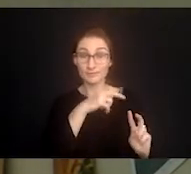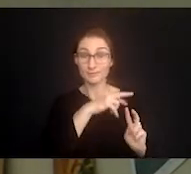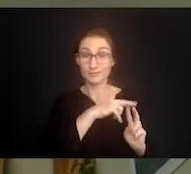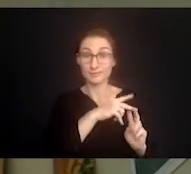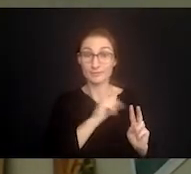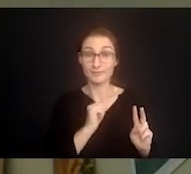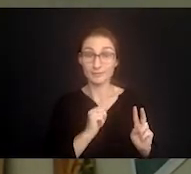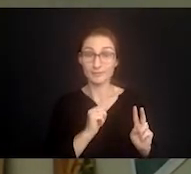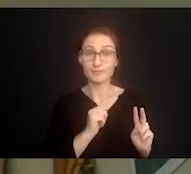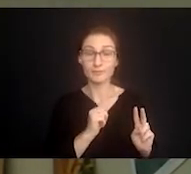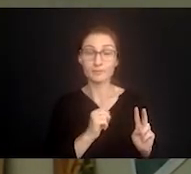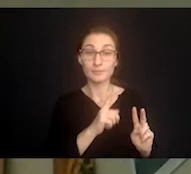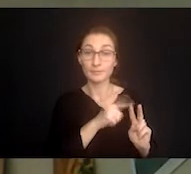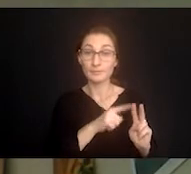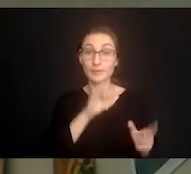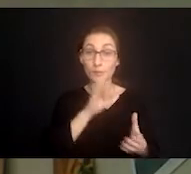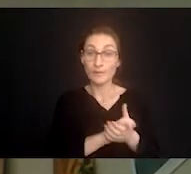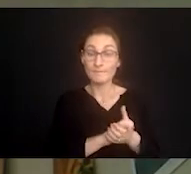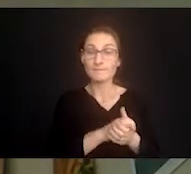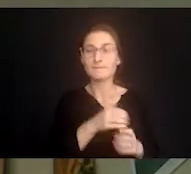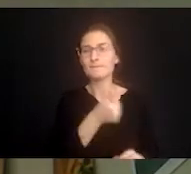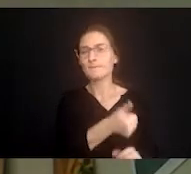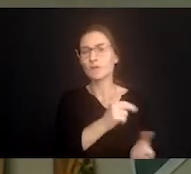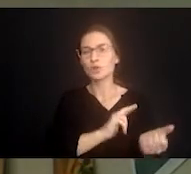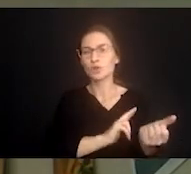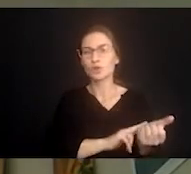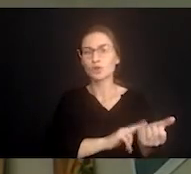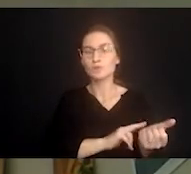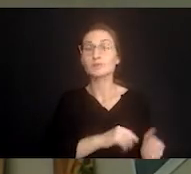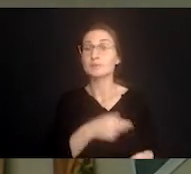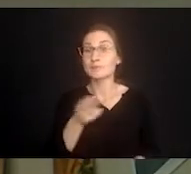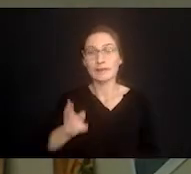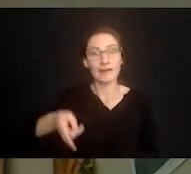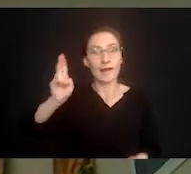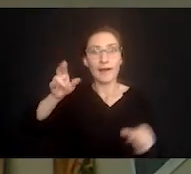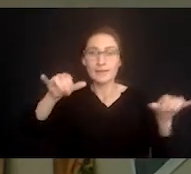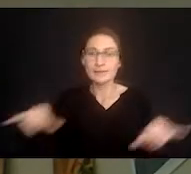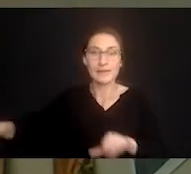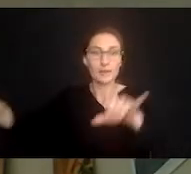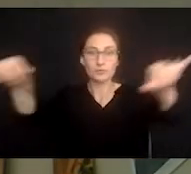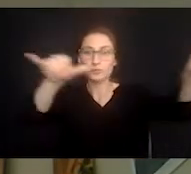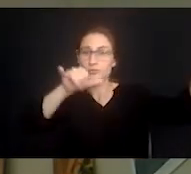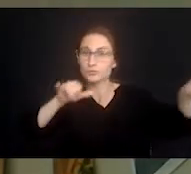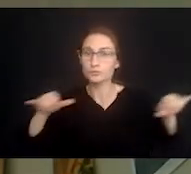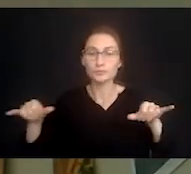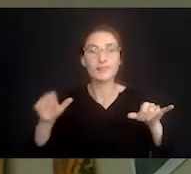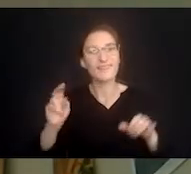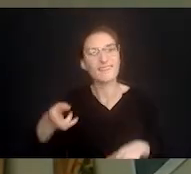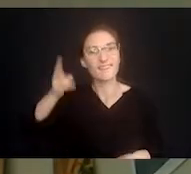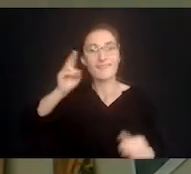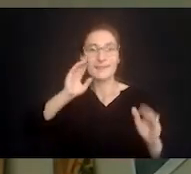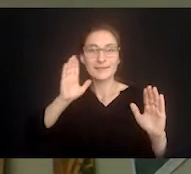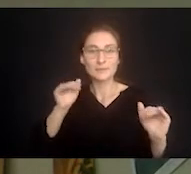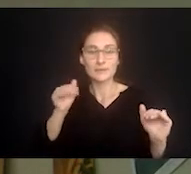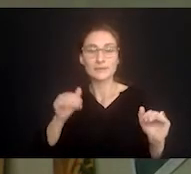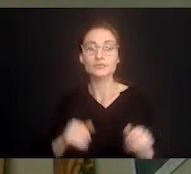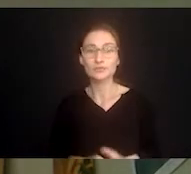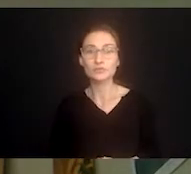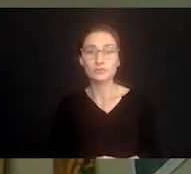friend's life my the wife was a nurse and she had very high standards and that's a good thing